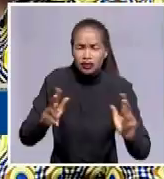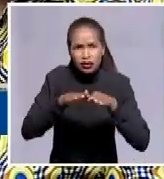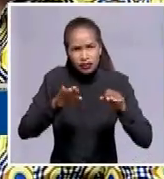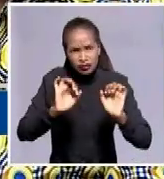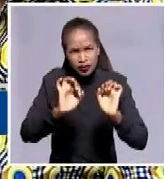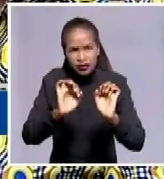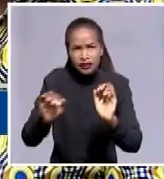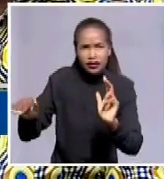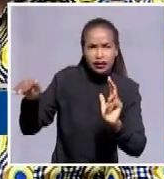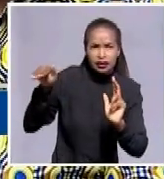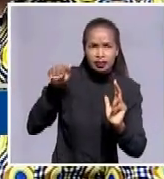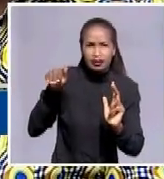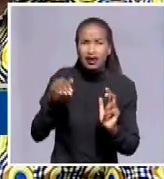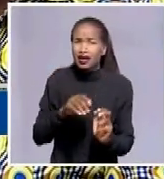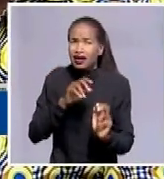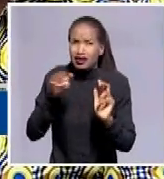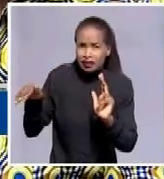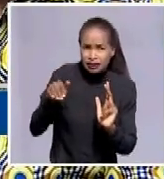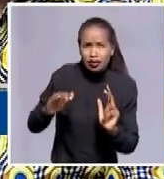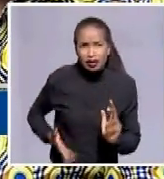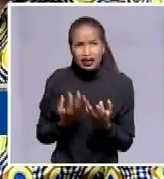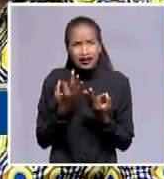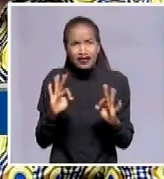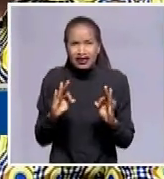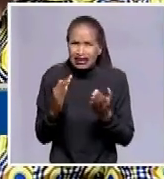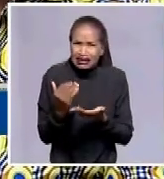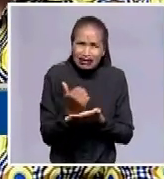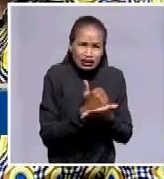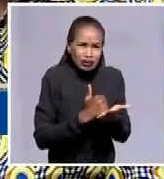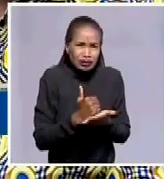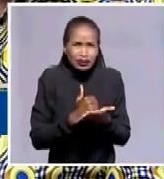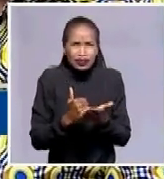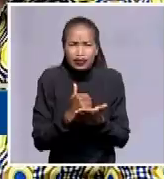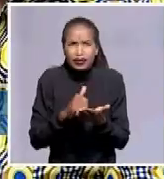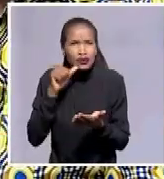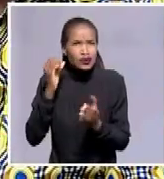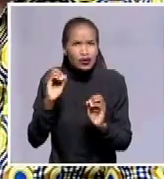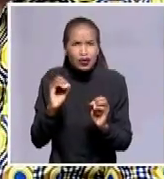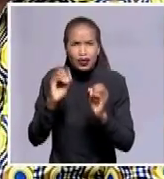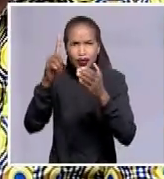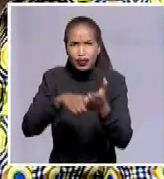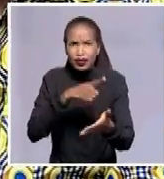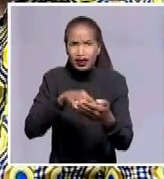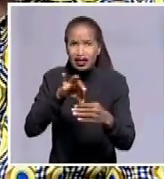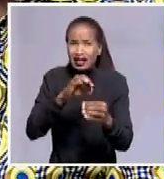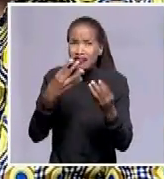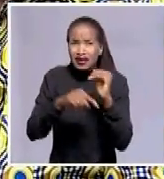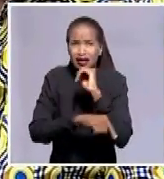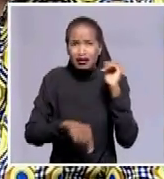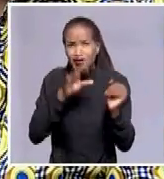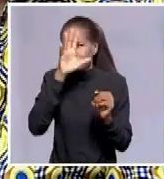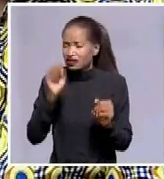who wanted free and transparent elections, something that is lacking in many African jurisdictions, political